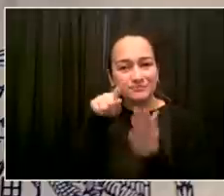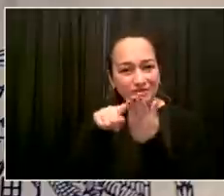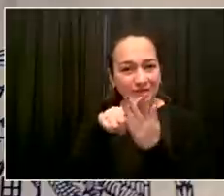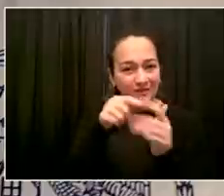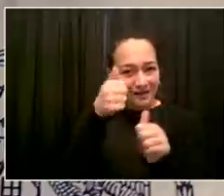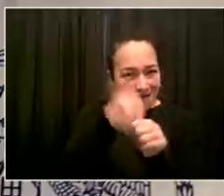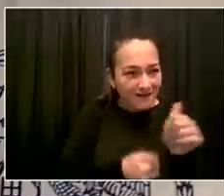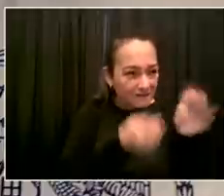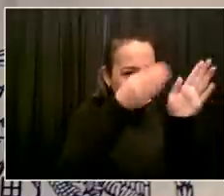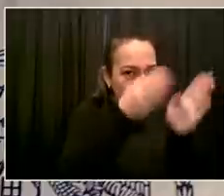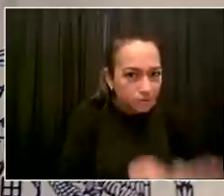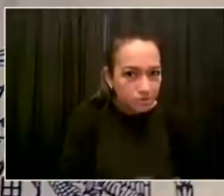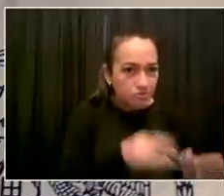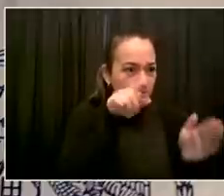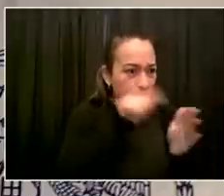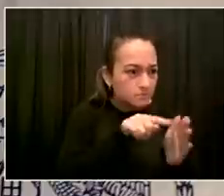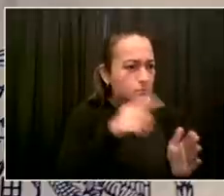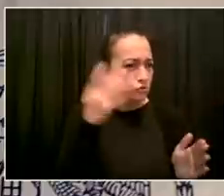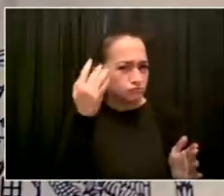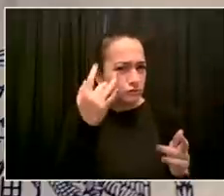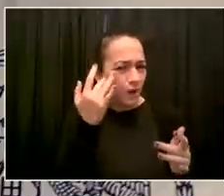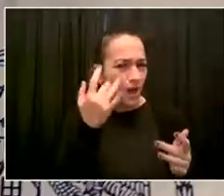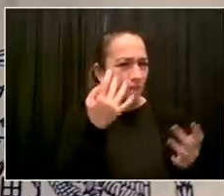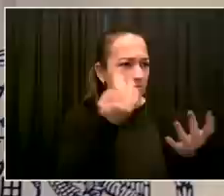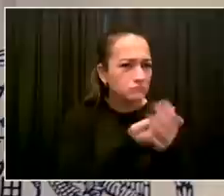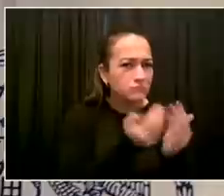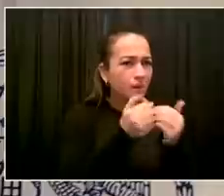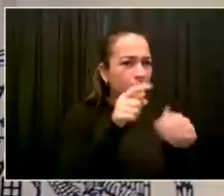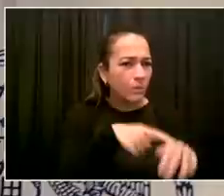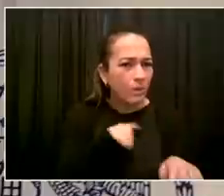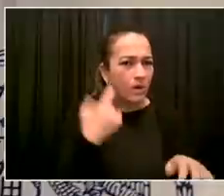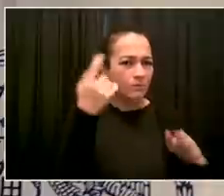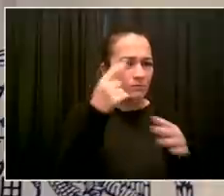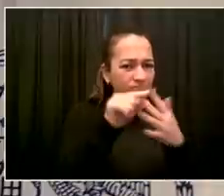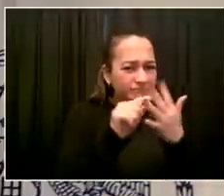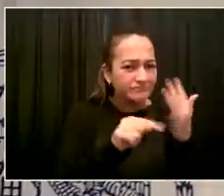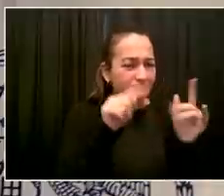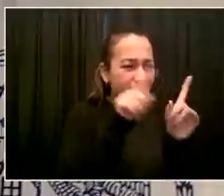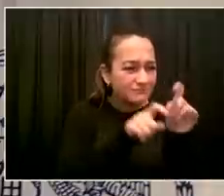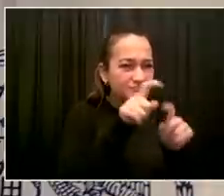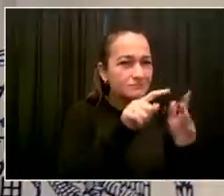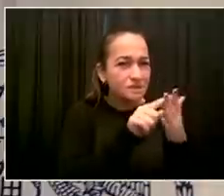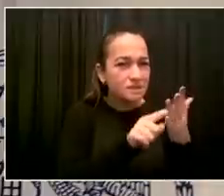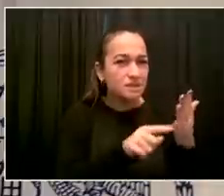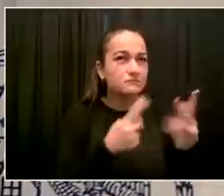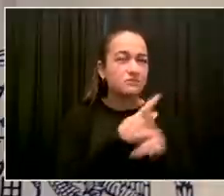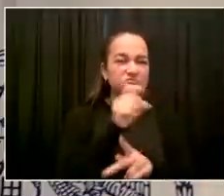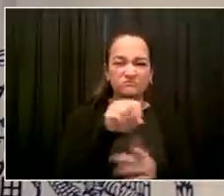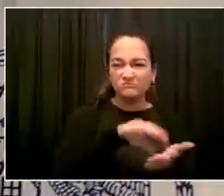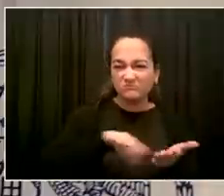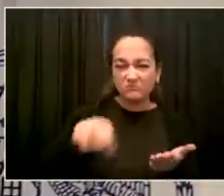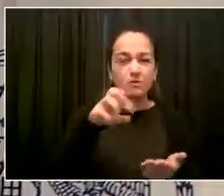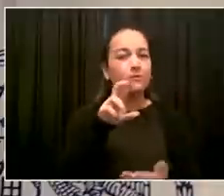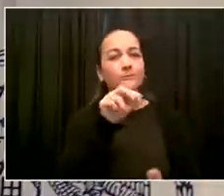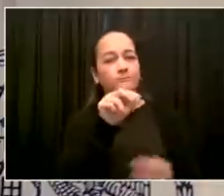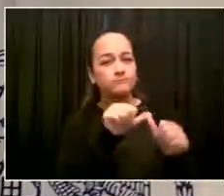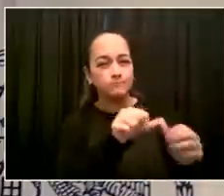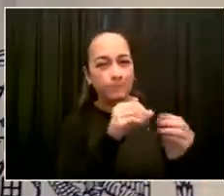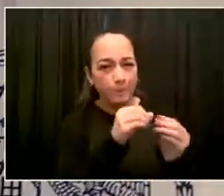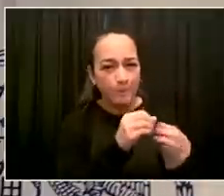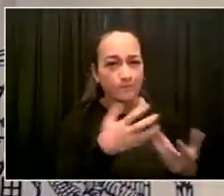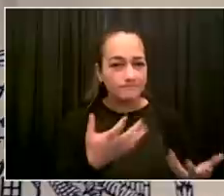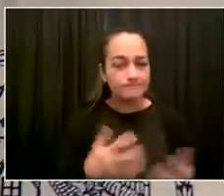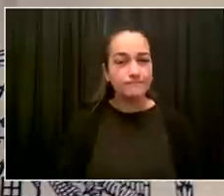We are reducing it as we speak. We're going to reduce it by hundreds more very quickly in the coming days because of work we're doing with the state because,